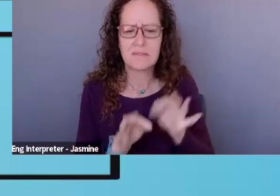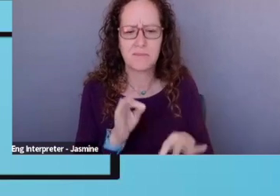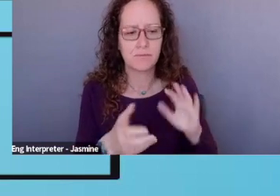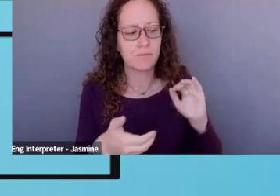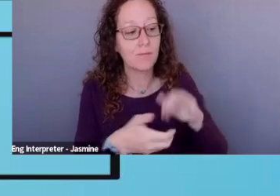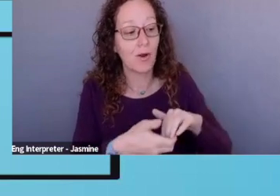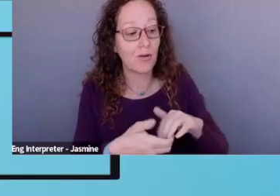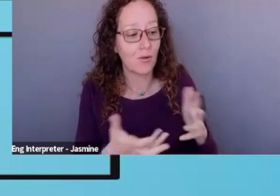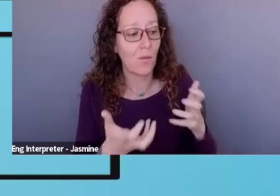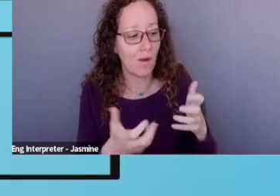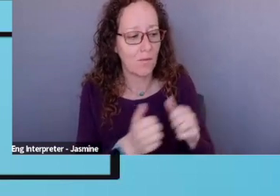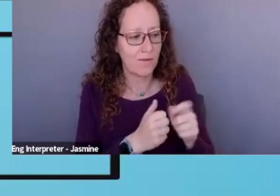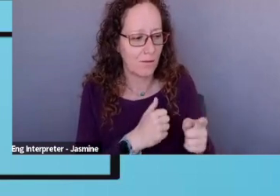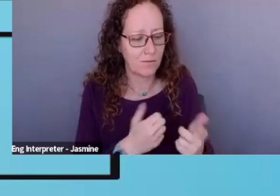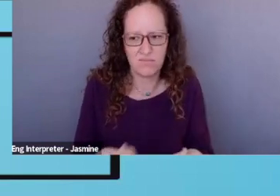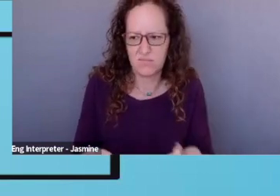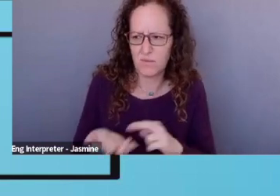I don't know what that means.